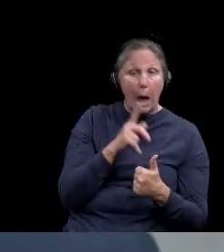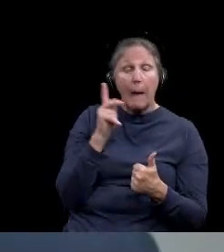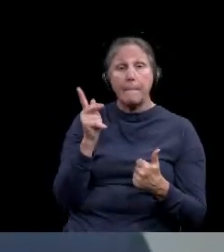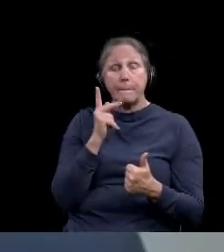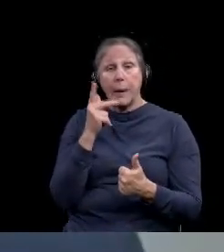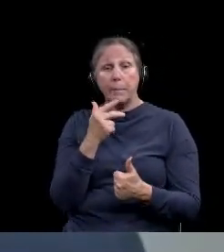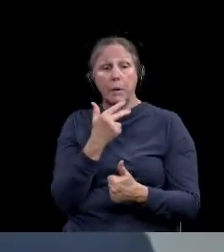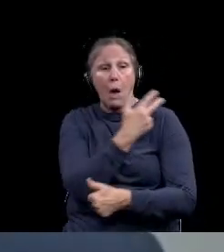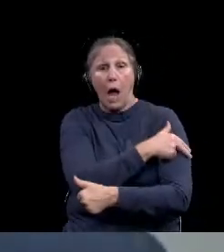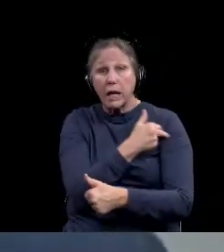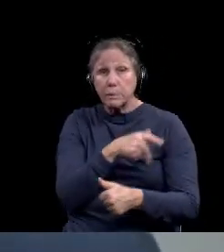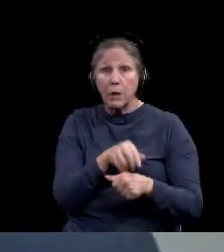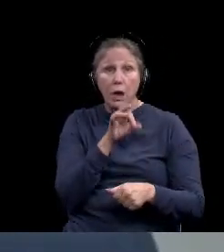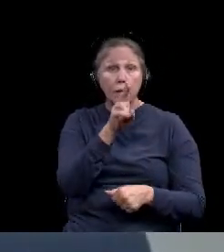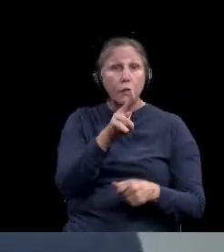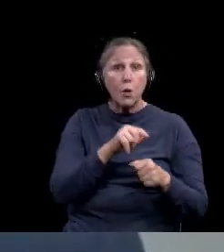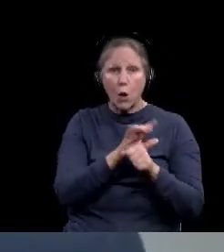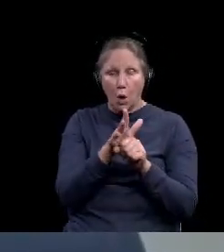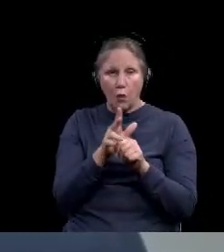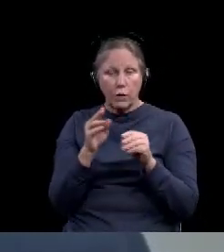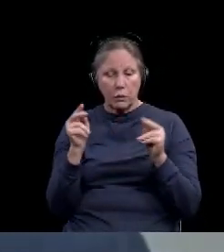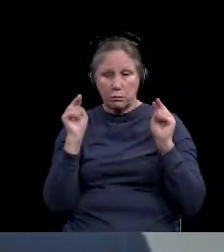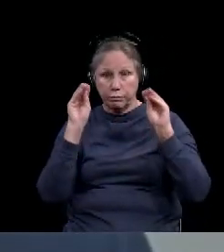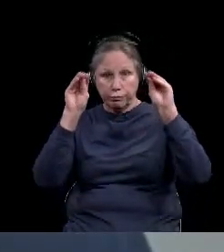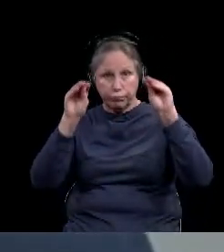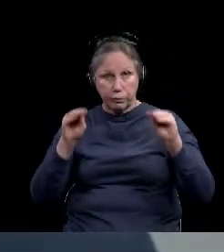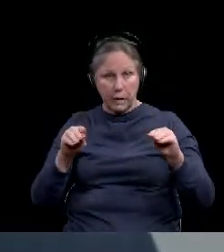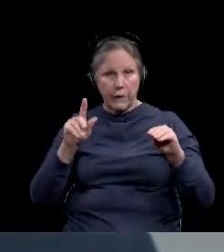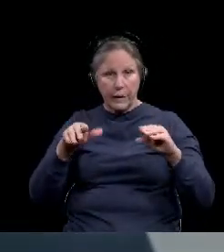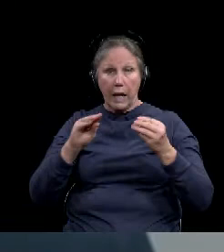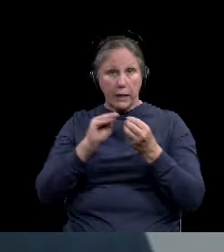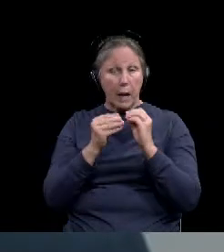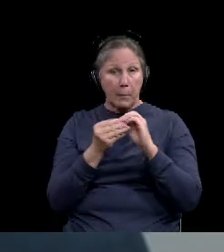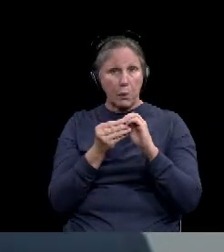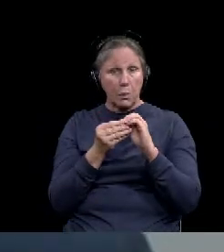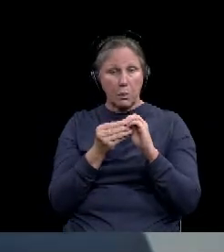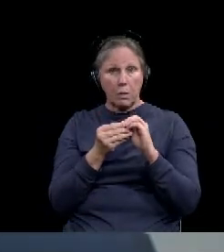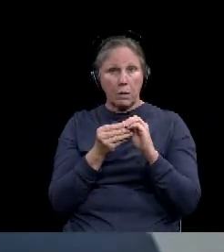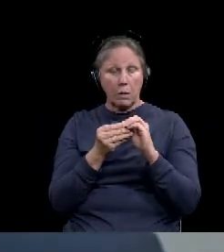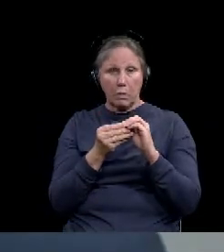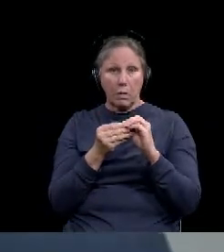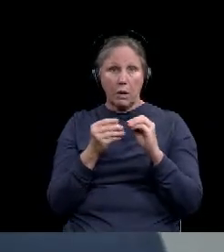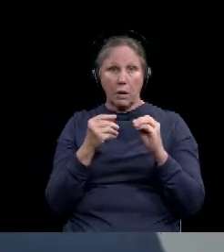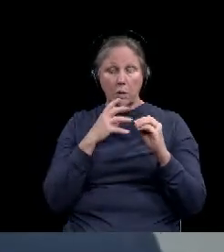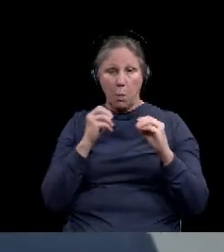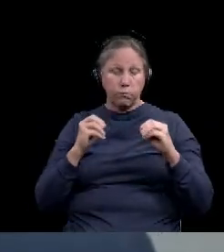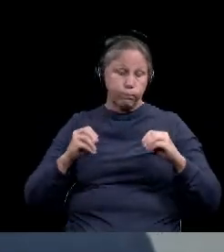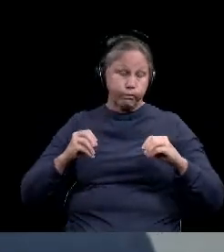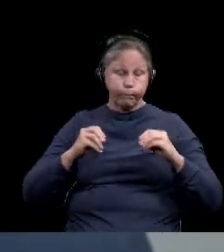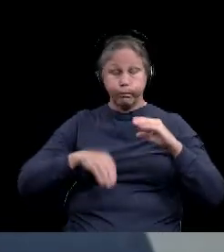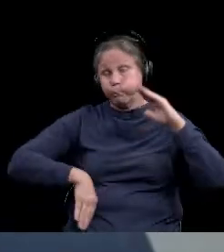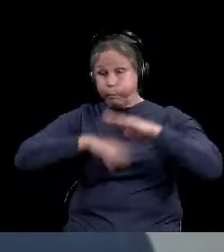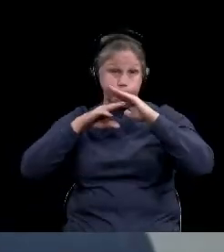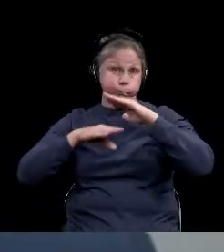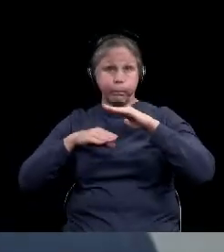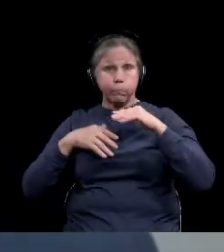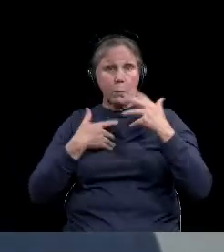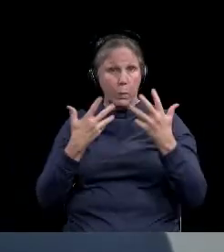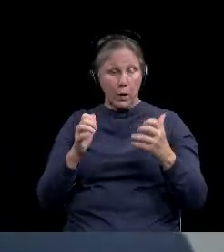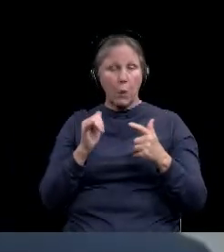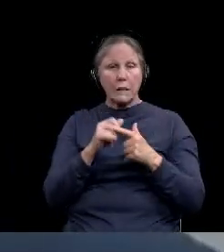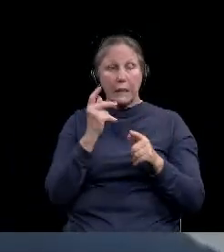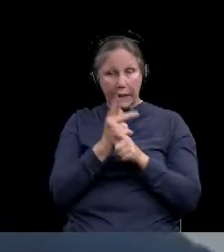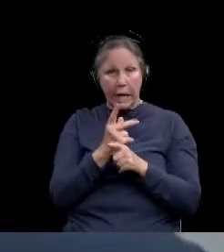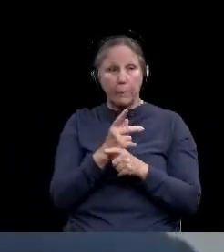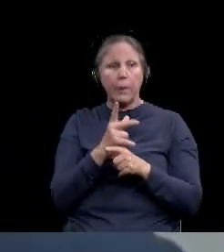either due to flu or COVID, uh, we want to, you know, keep the, um, we don't want to obviously overrun the hospitals. And so it's so important that